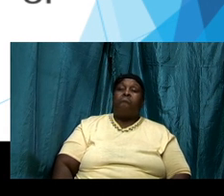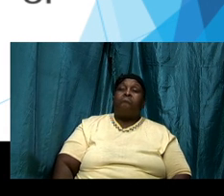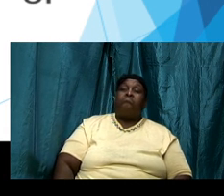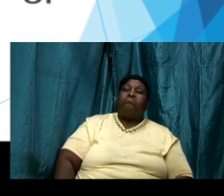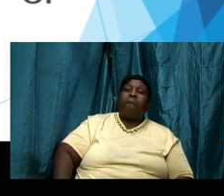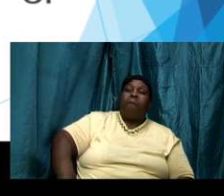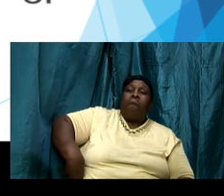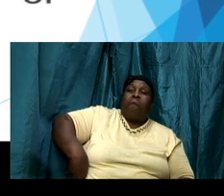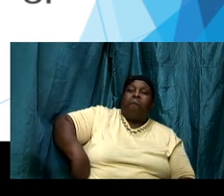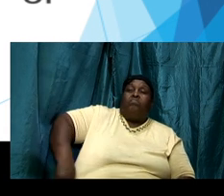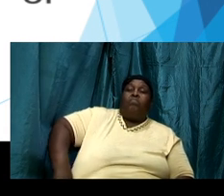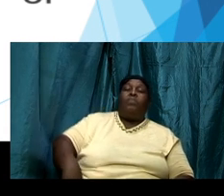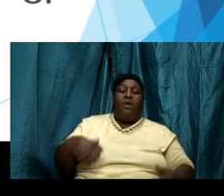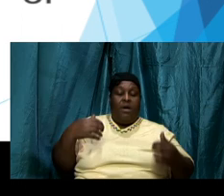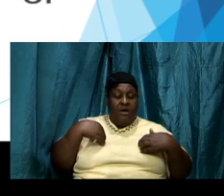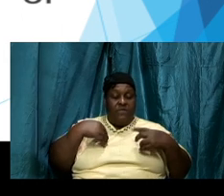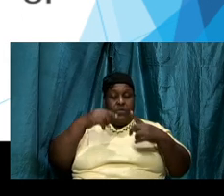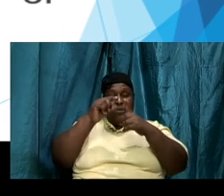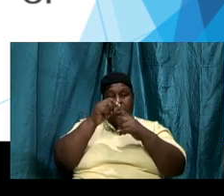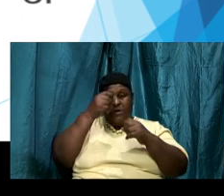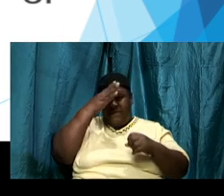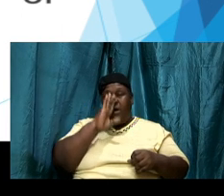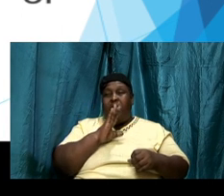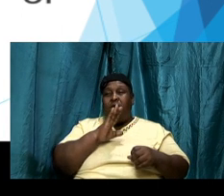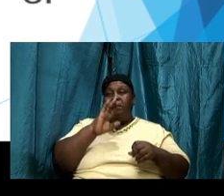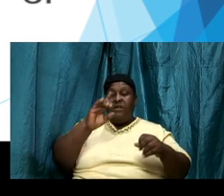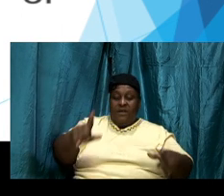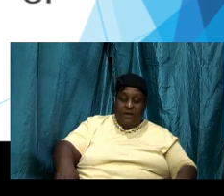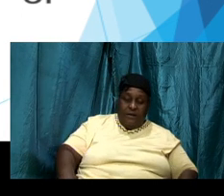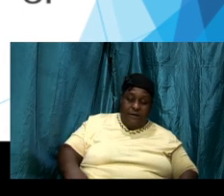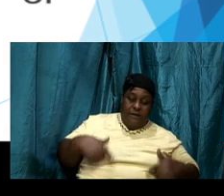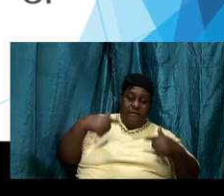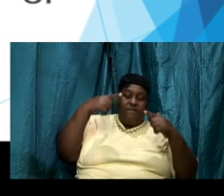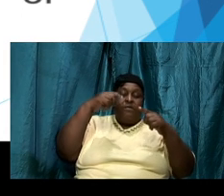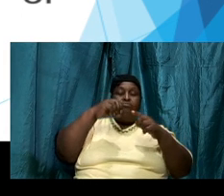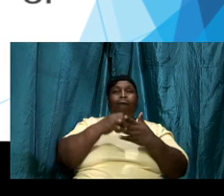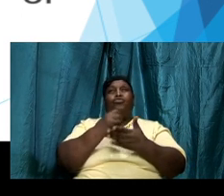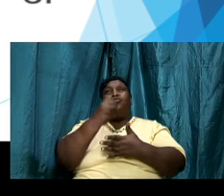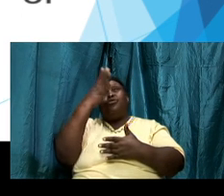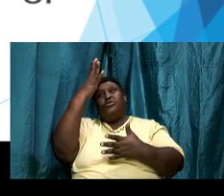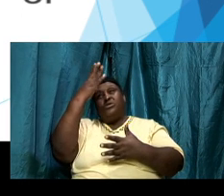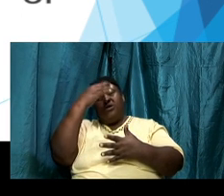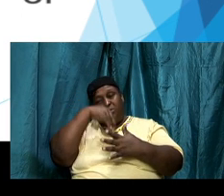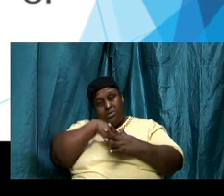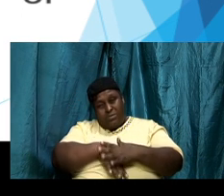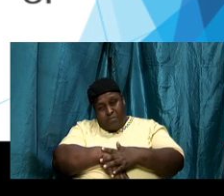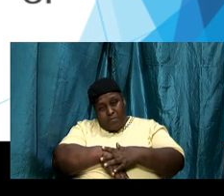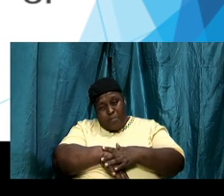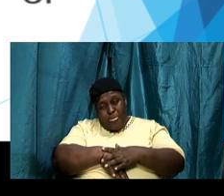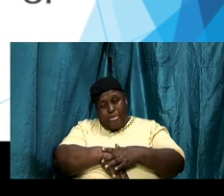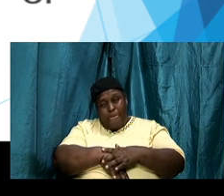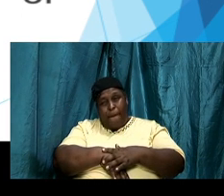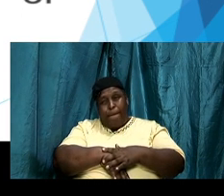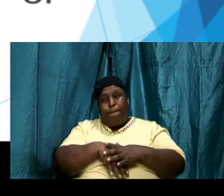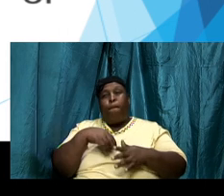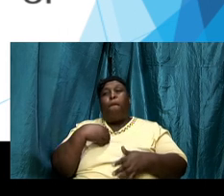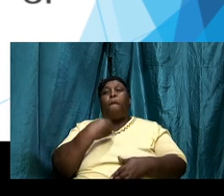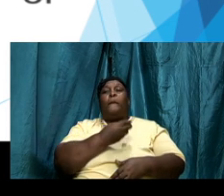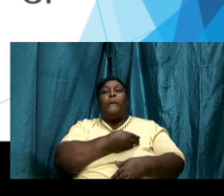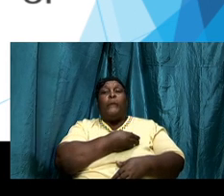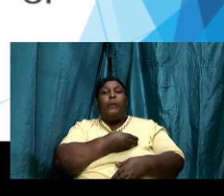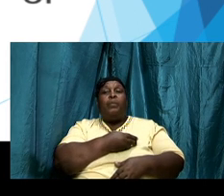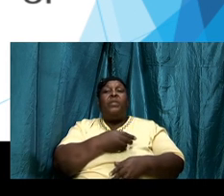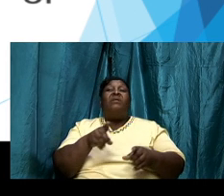have the word dwelling richly inside of us and